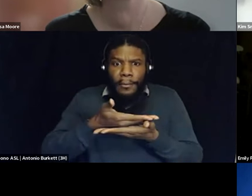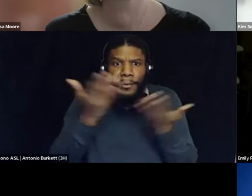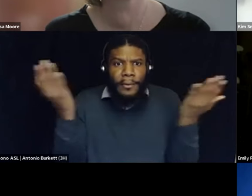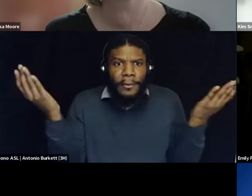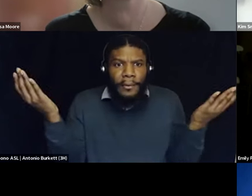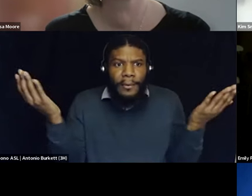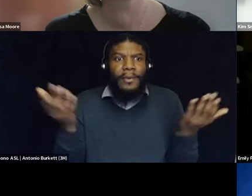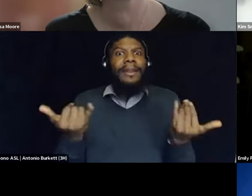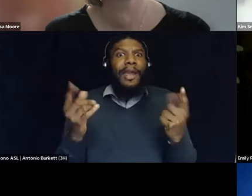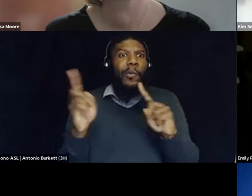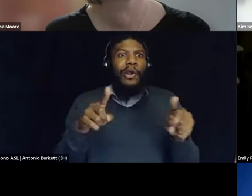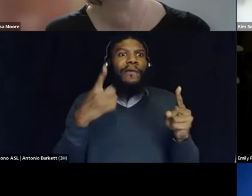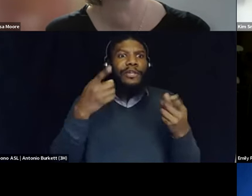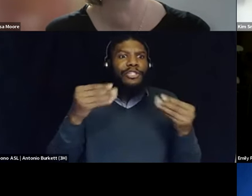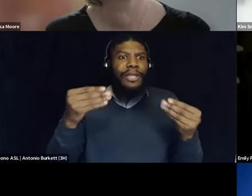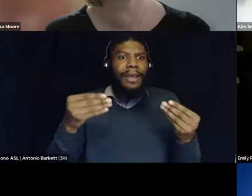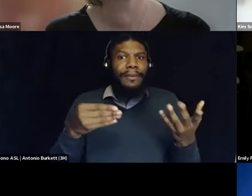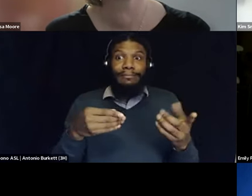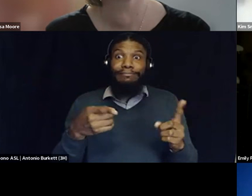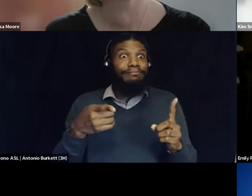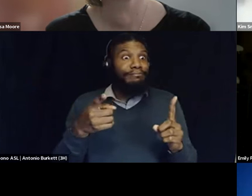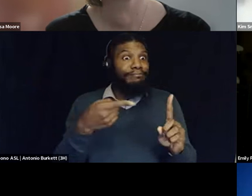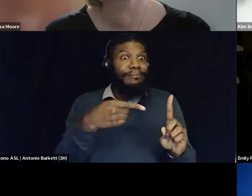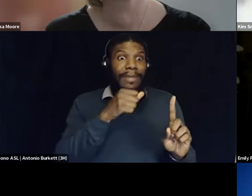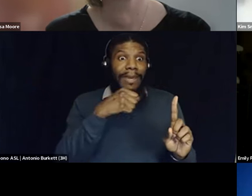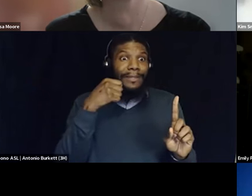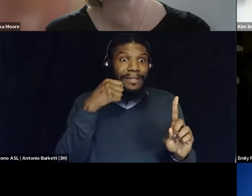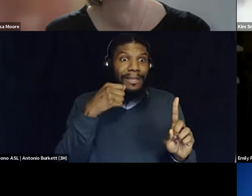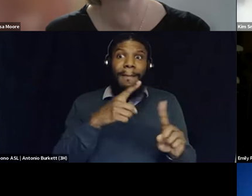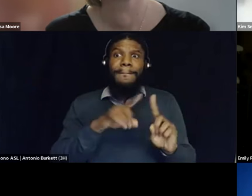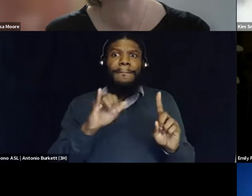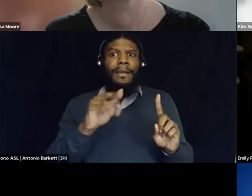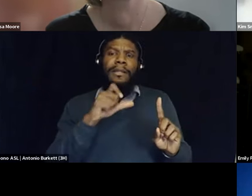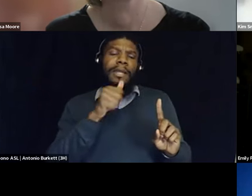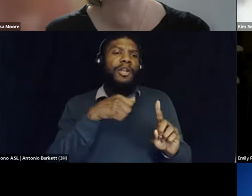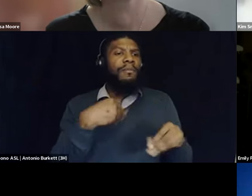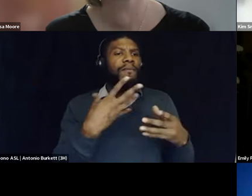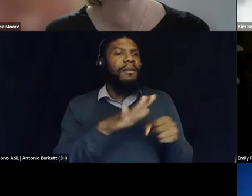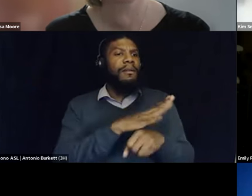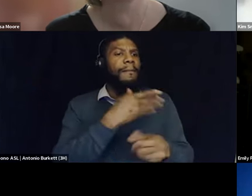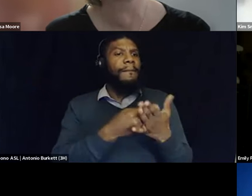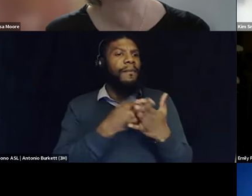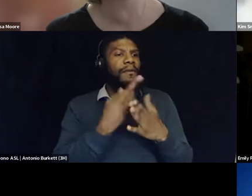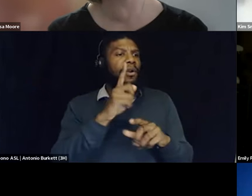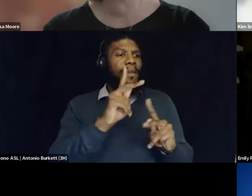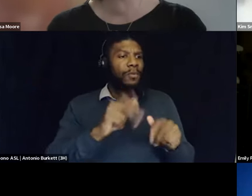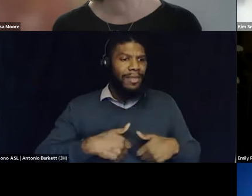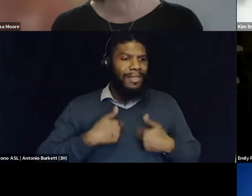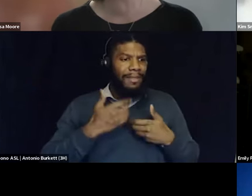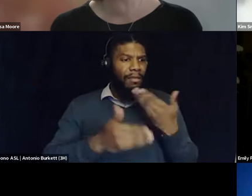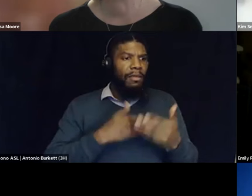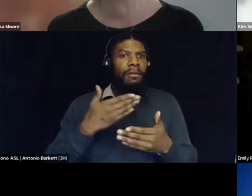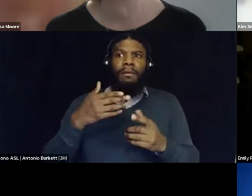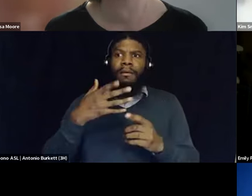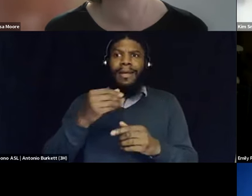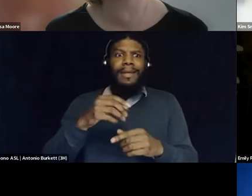who don't even want to give people a living wage even though this guy owns a 500 million dollar yeah right and i you